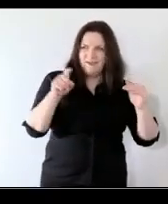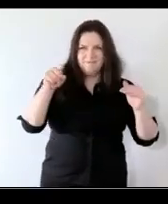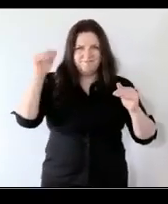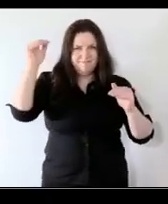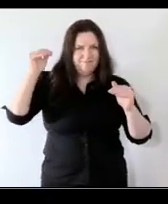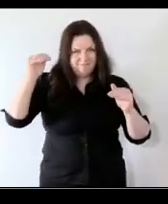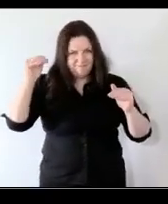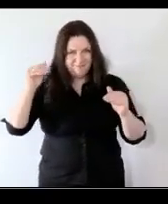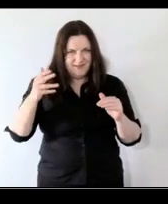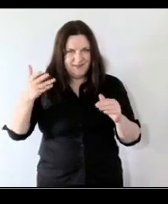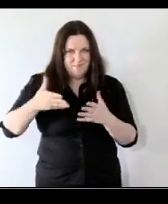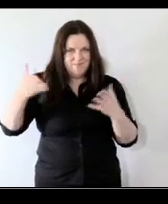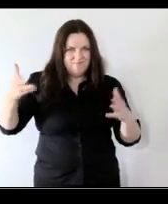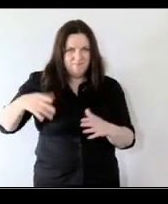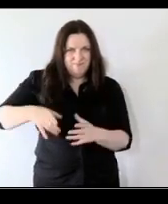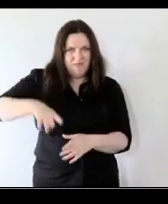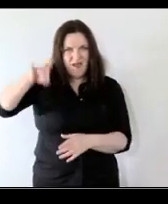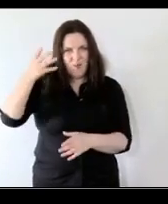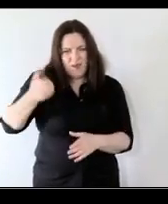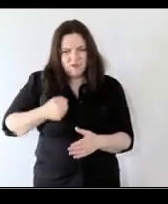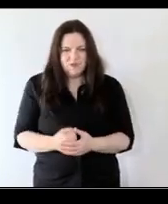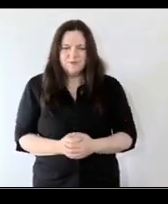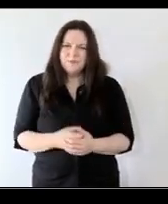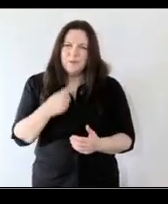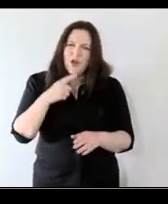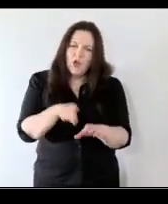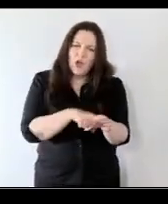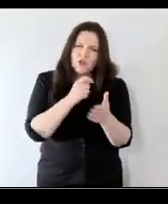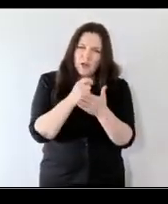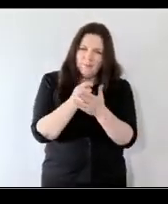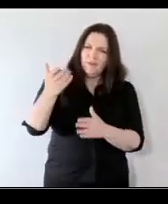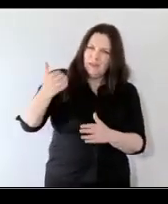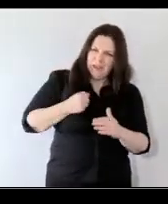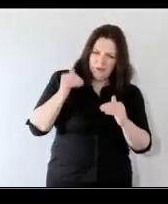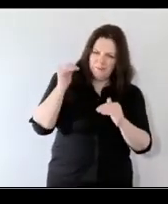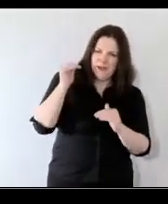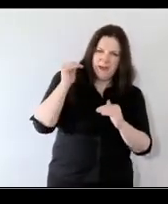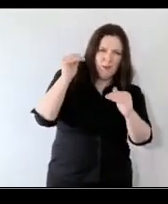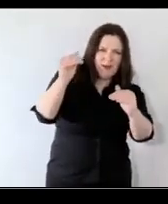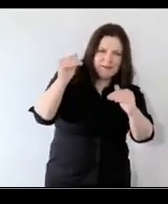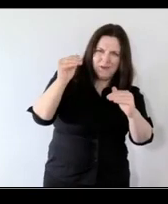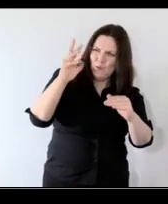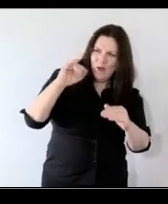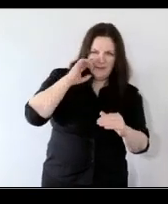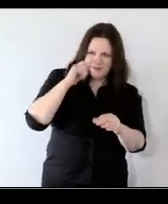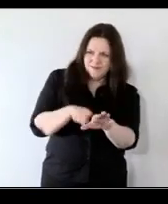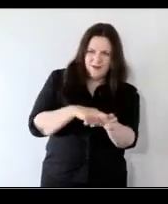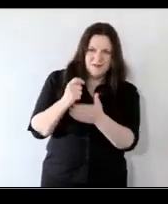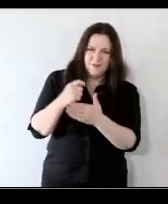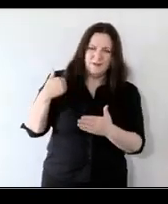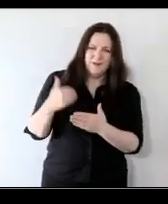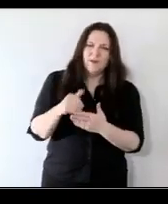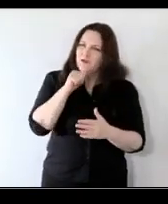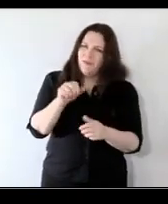we are we are in the income inequality context that we're in today because we have not